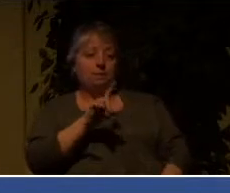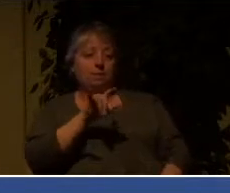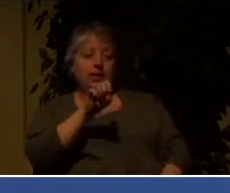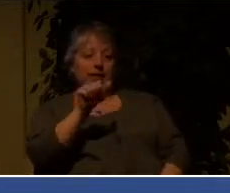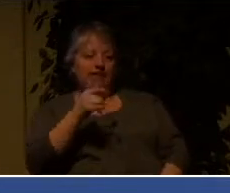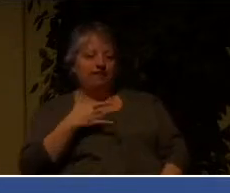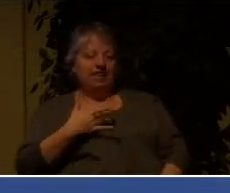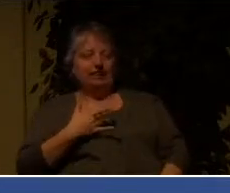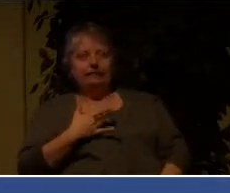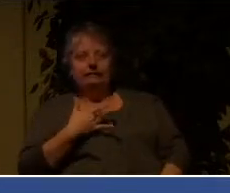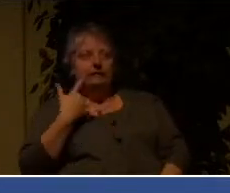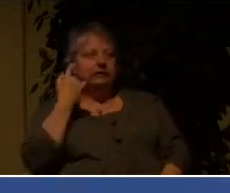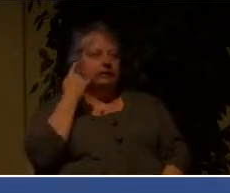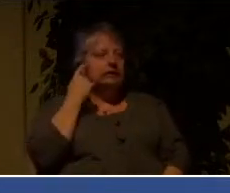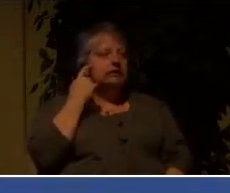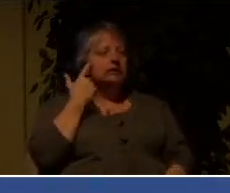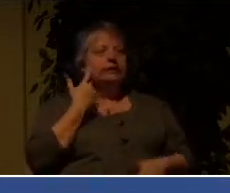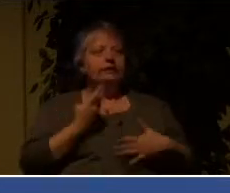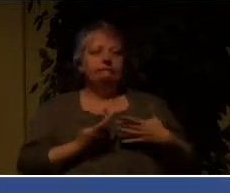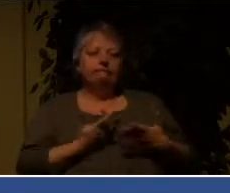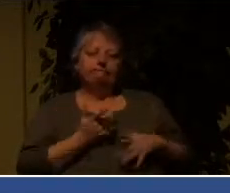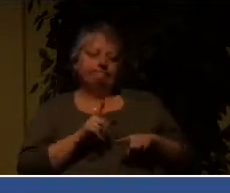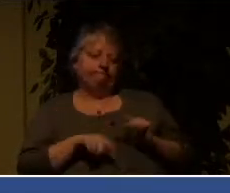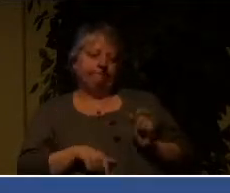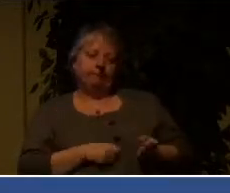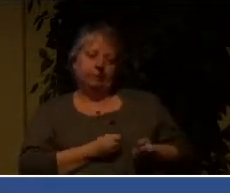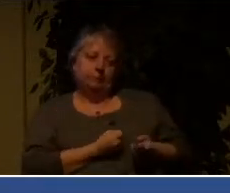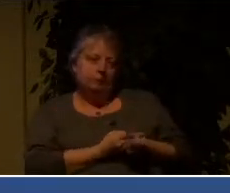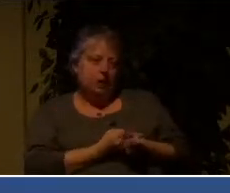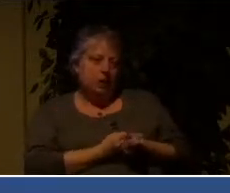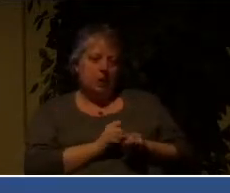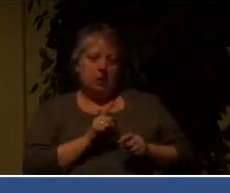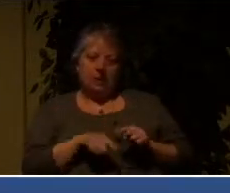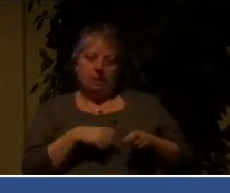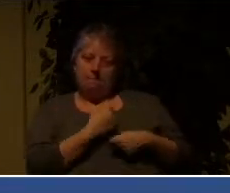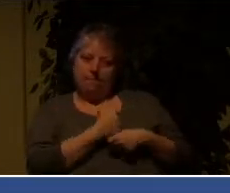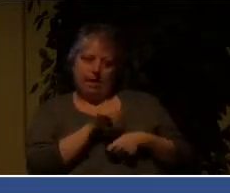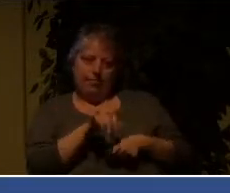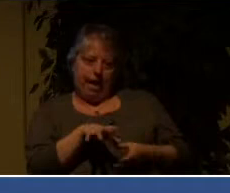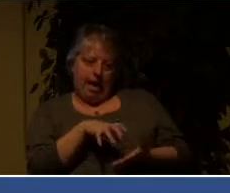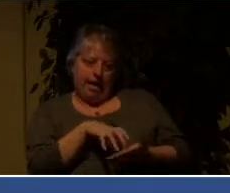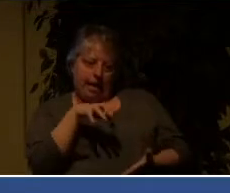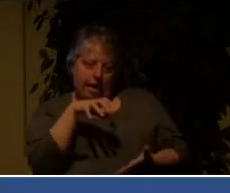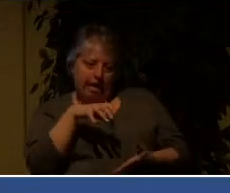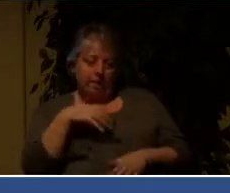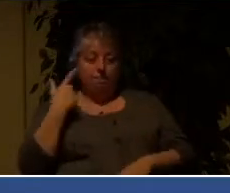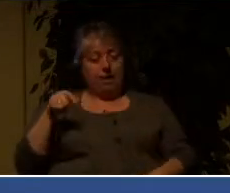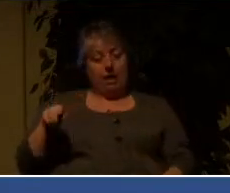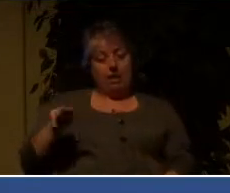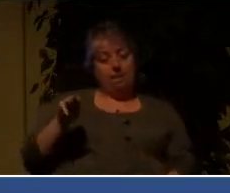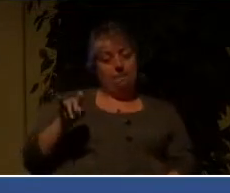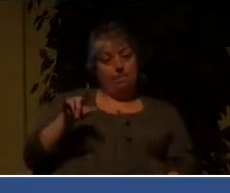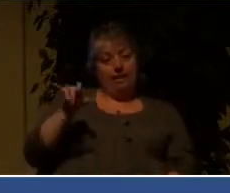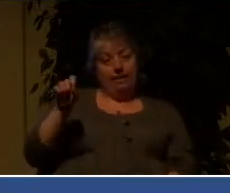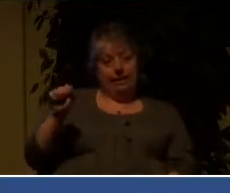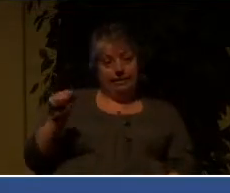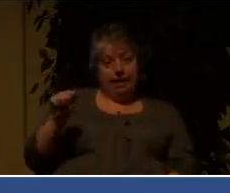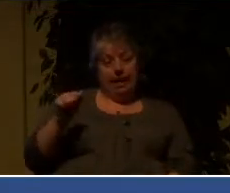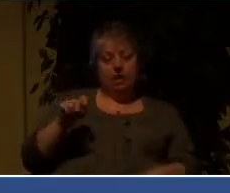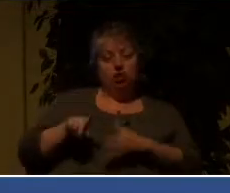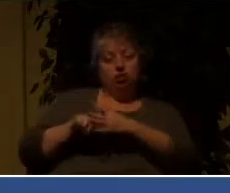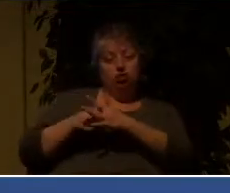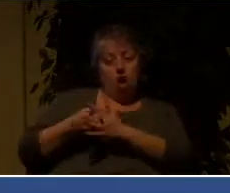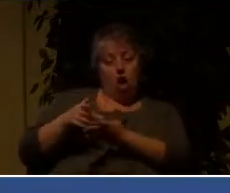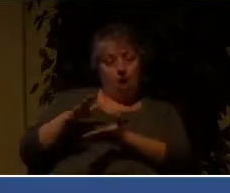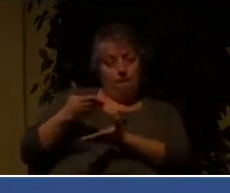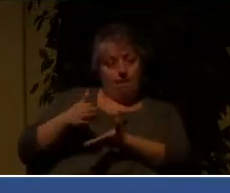that in good conscience she could not support that because she had started the bakery in submission to God